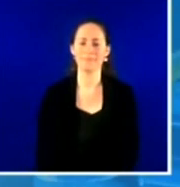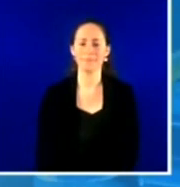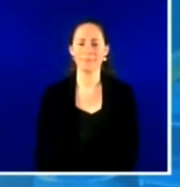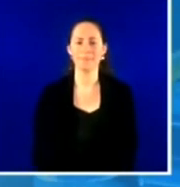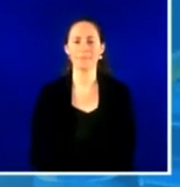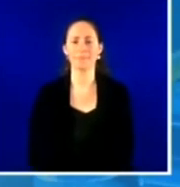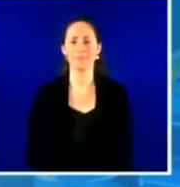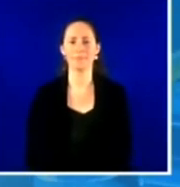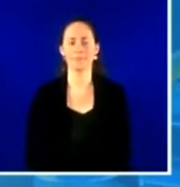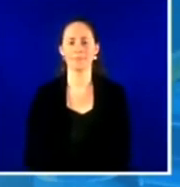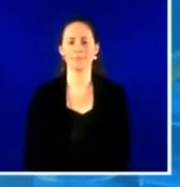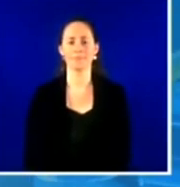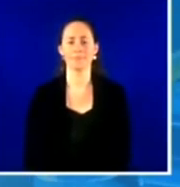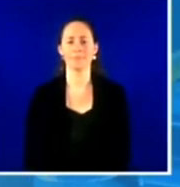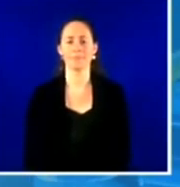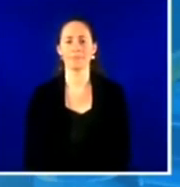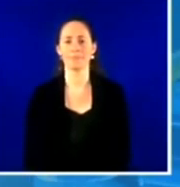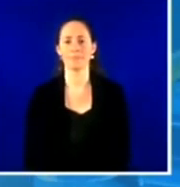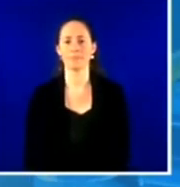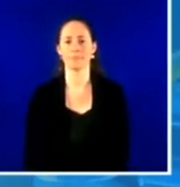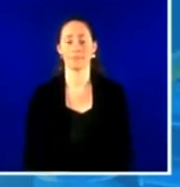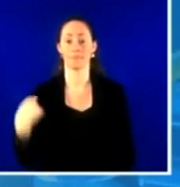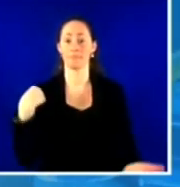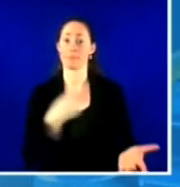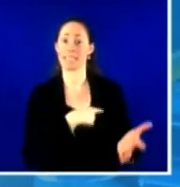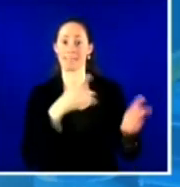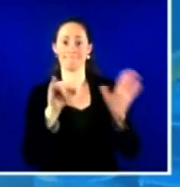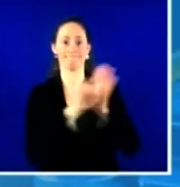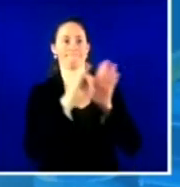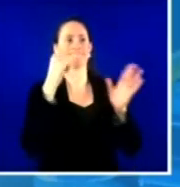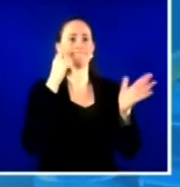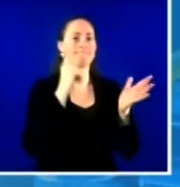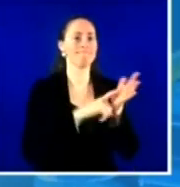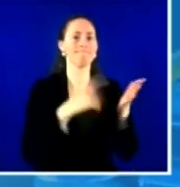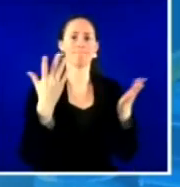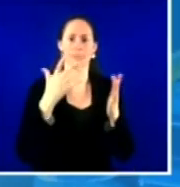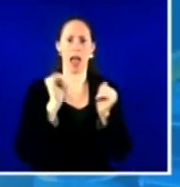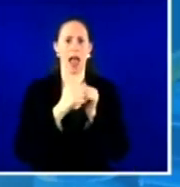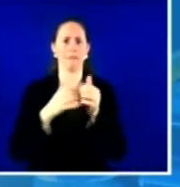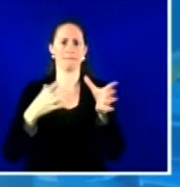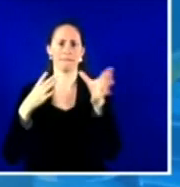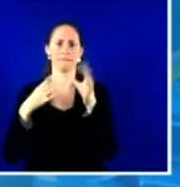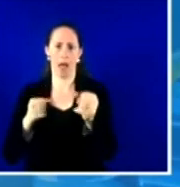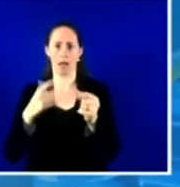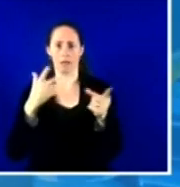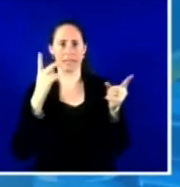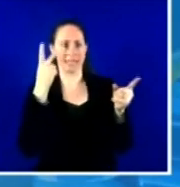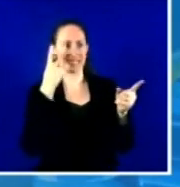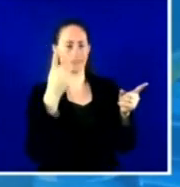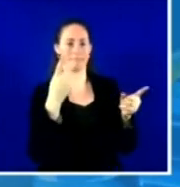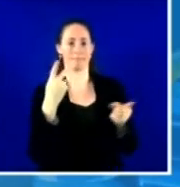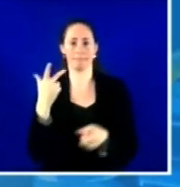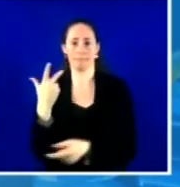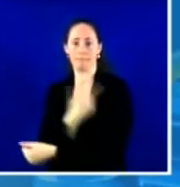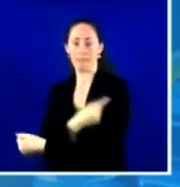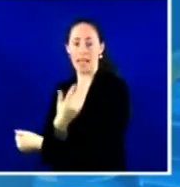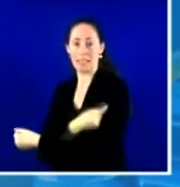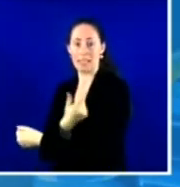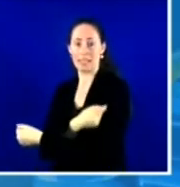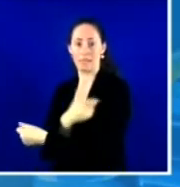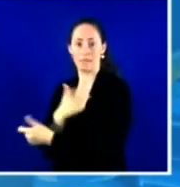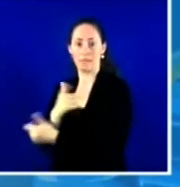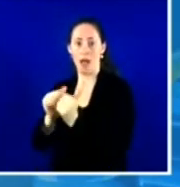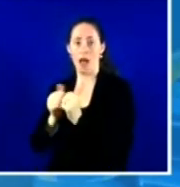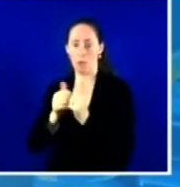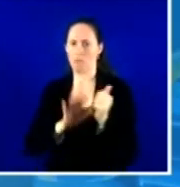much of what was needed to achieve rapid, high-volume vaccine delivery in large vaccine clinics have actually become an impediment